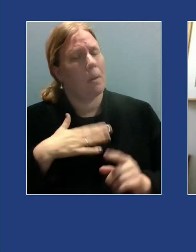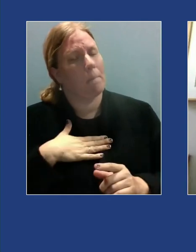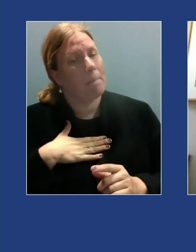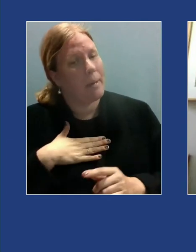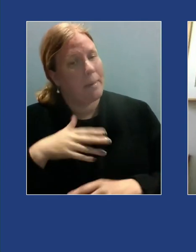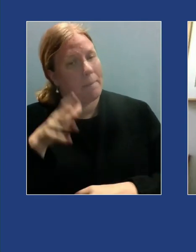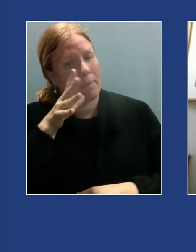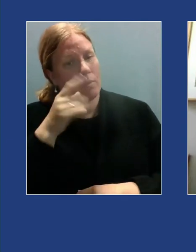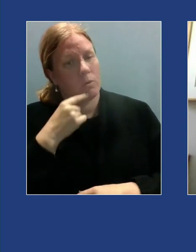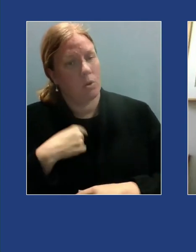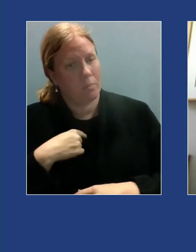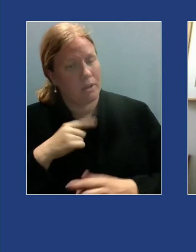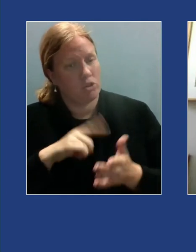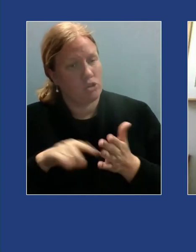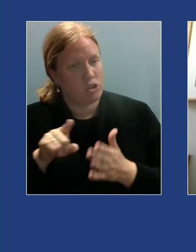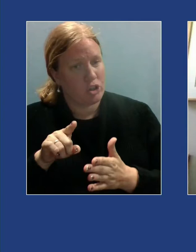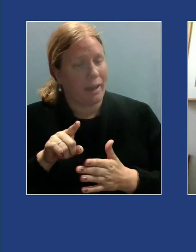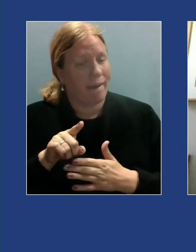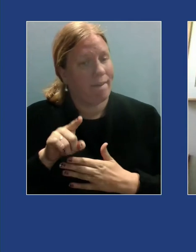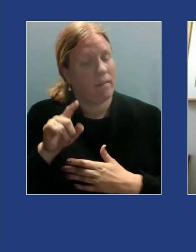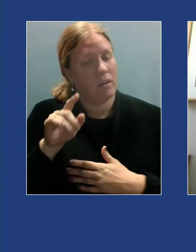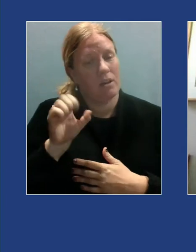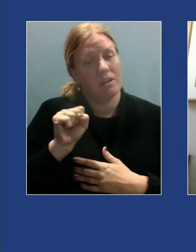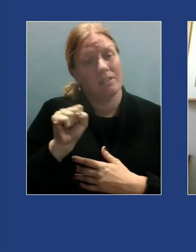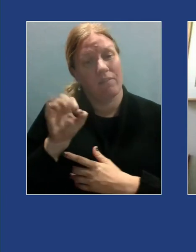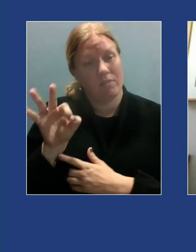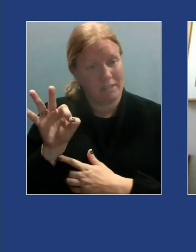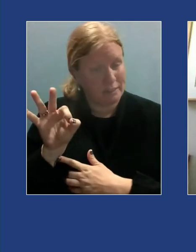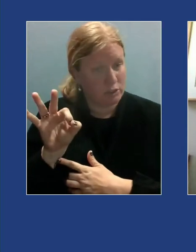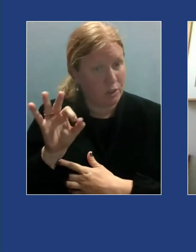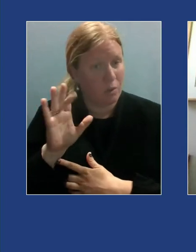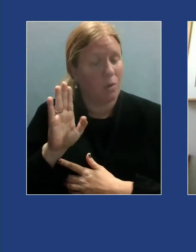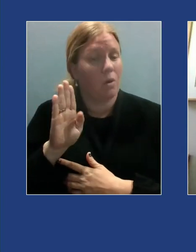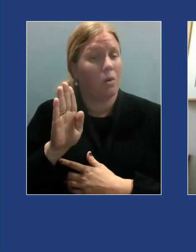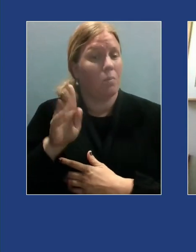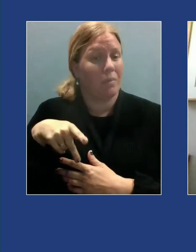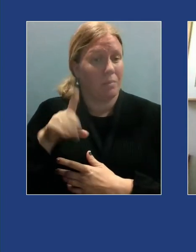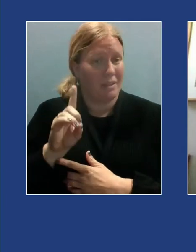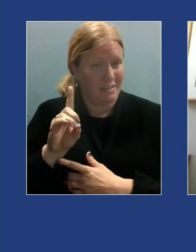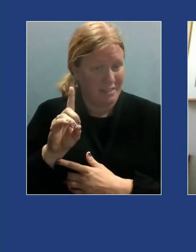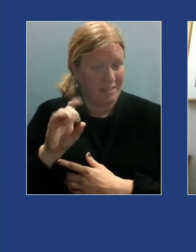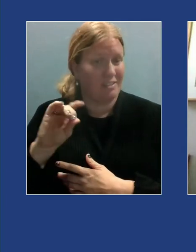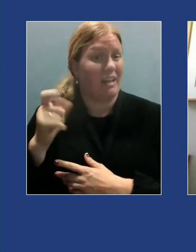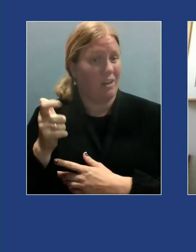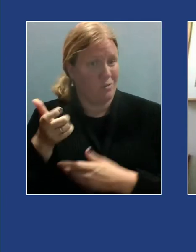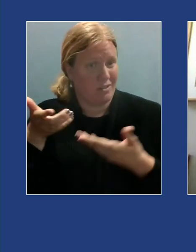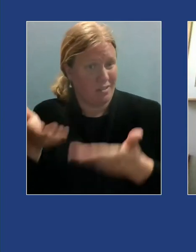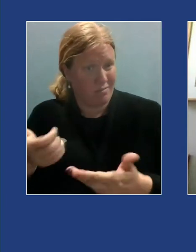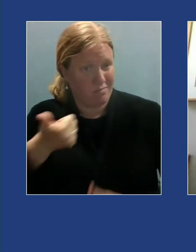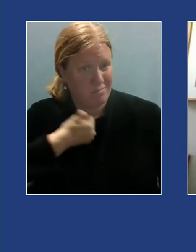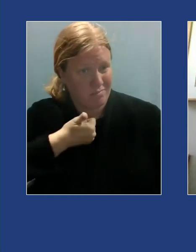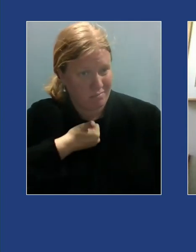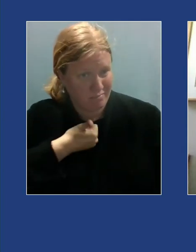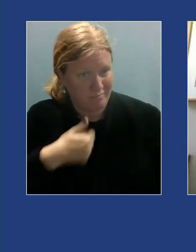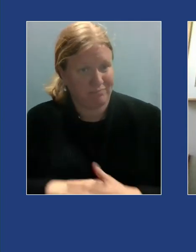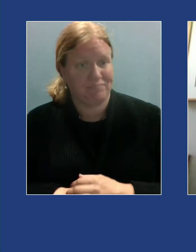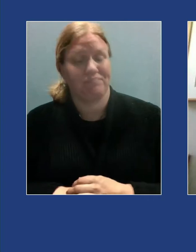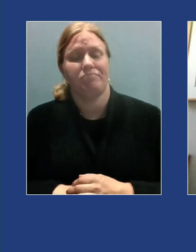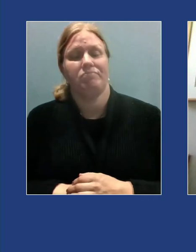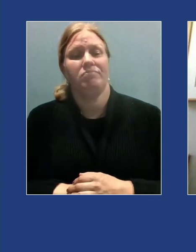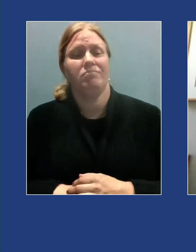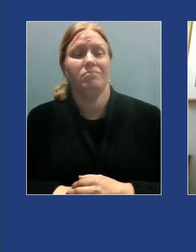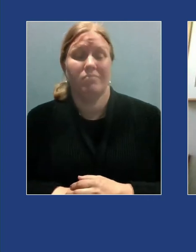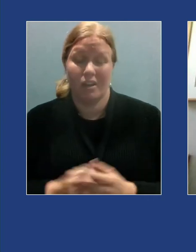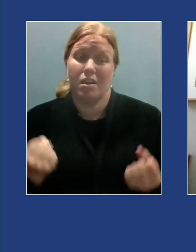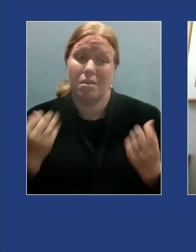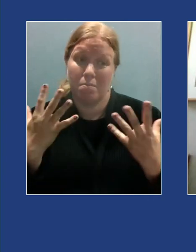where I received my own BPD diagnosis this was in 2016 and I was 33 years old it has taken decades